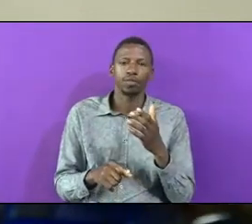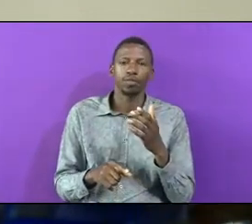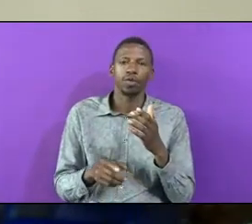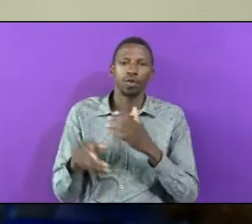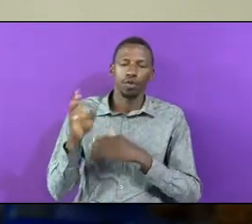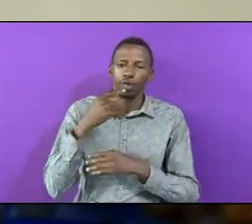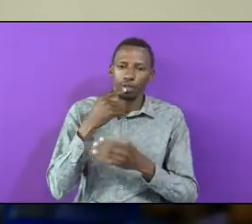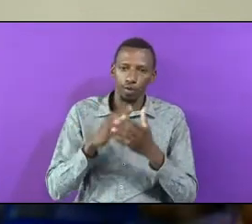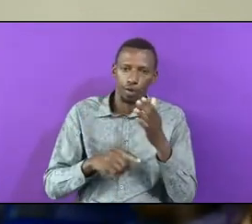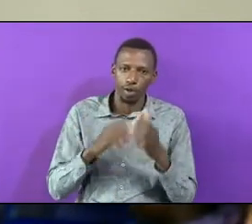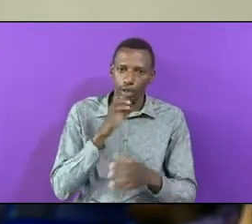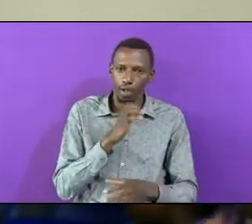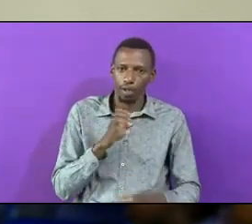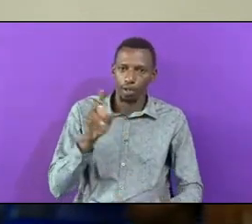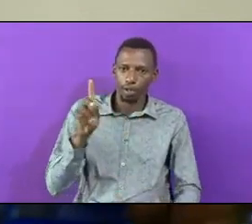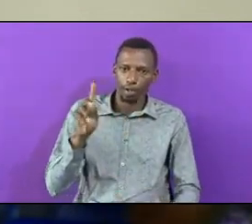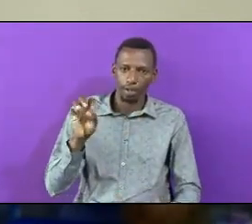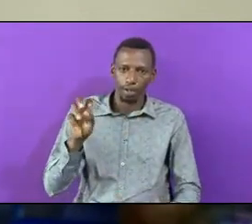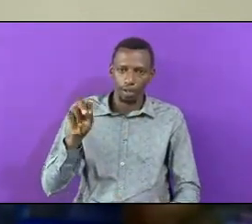Achieve The Desired Results